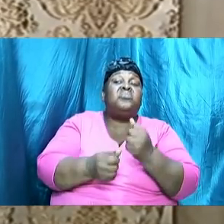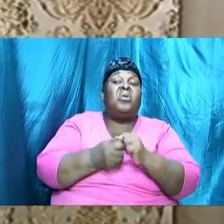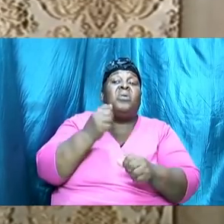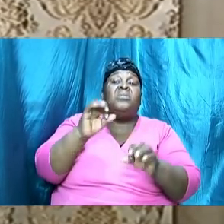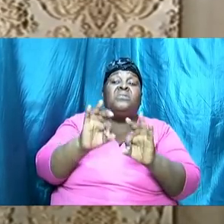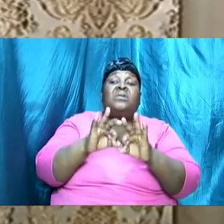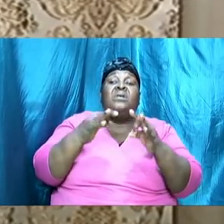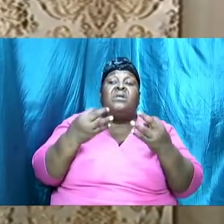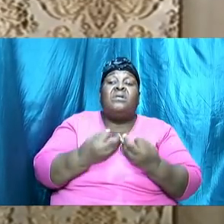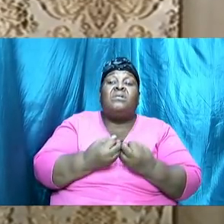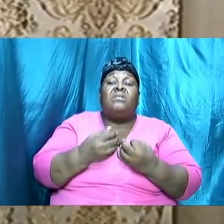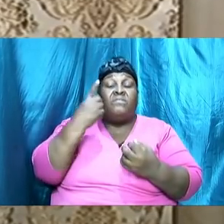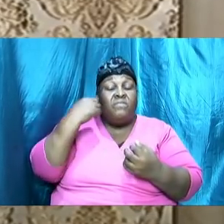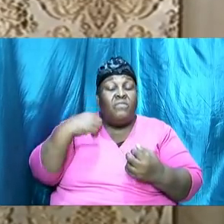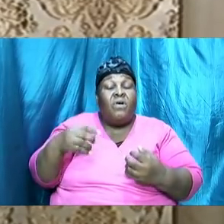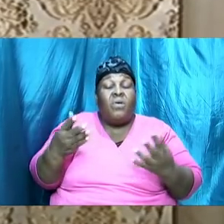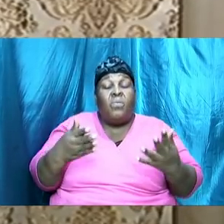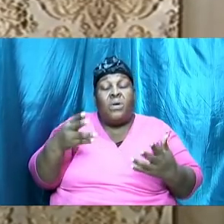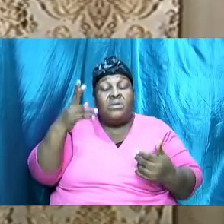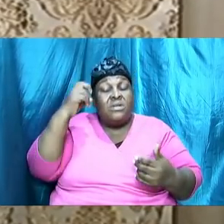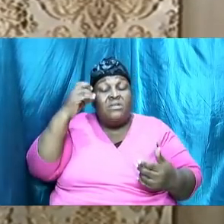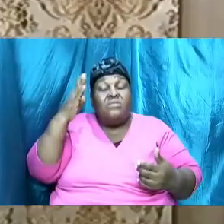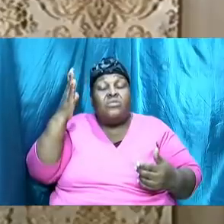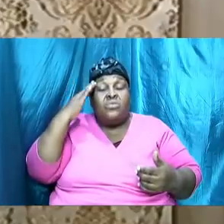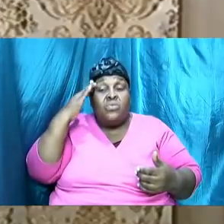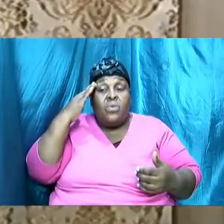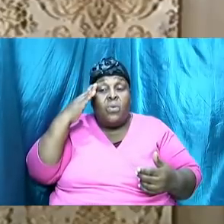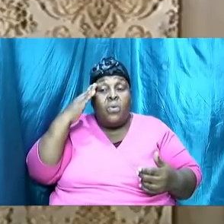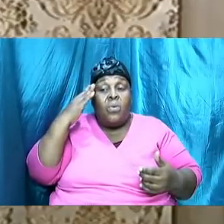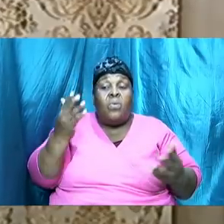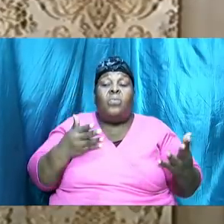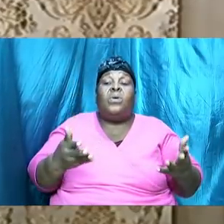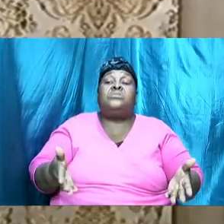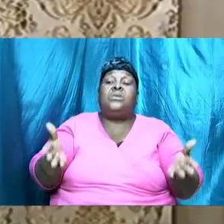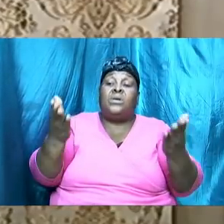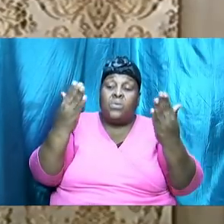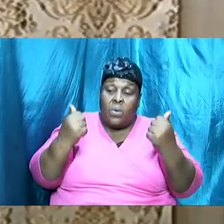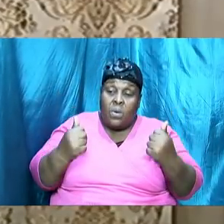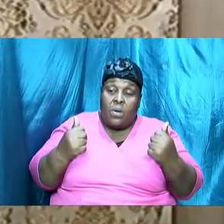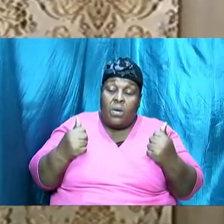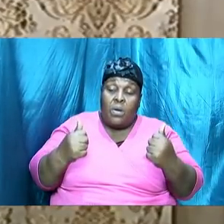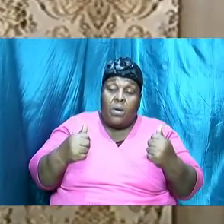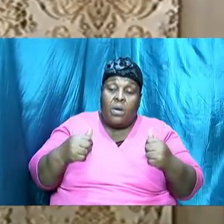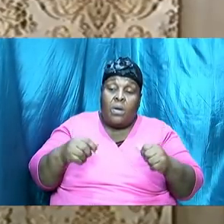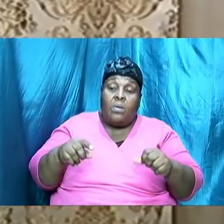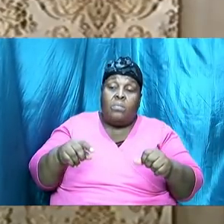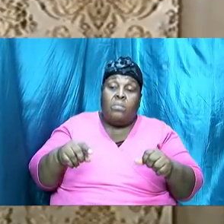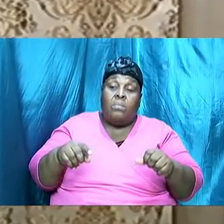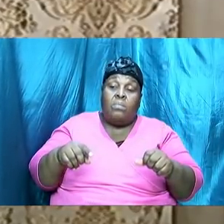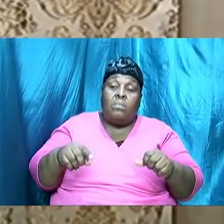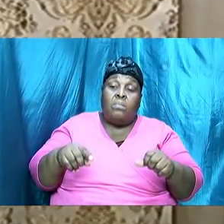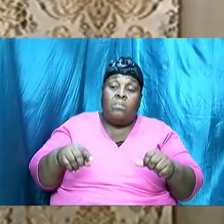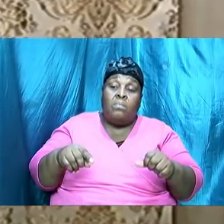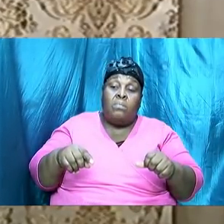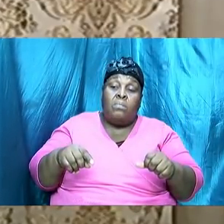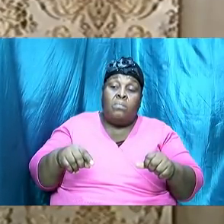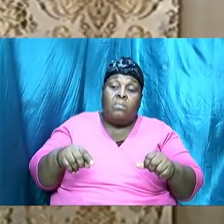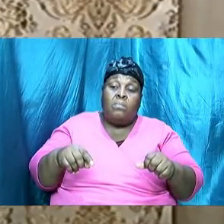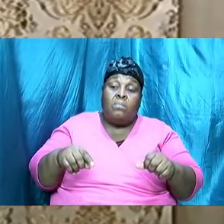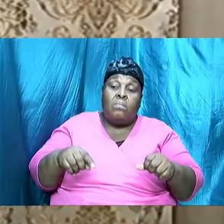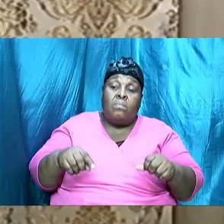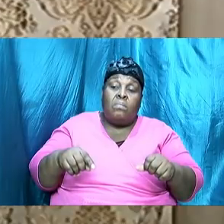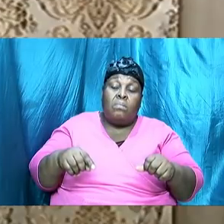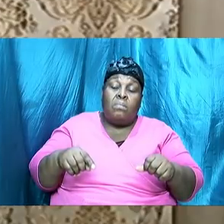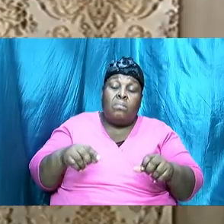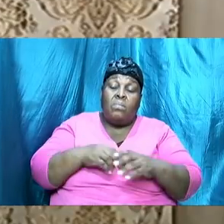knows can come as a result of your union many folks don't realize that it is